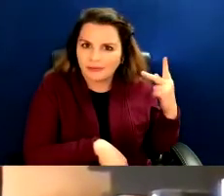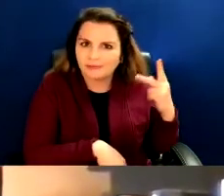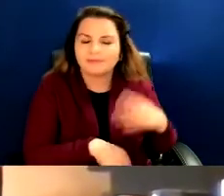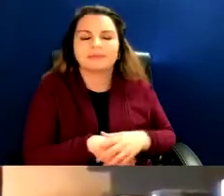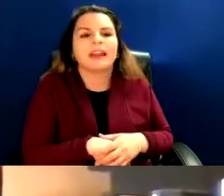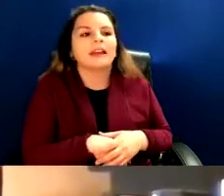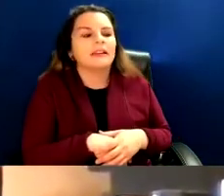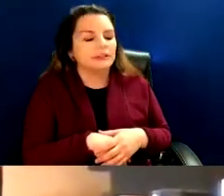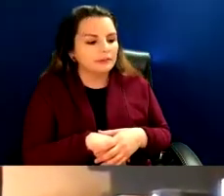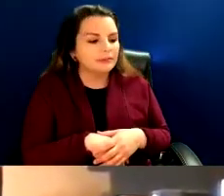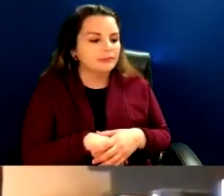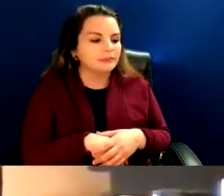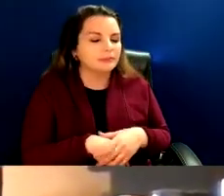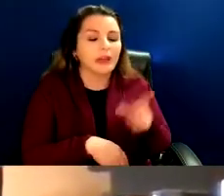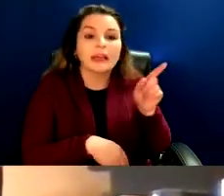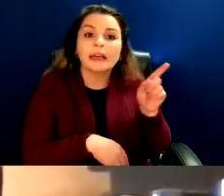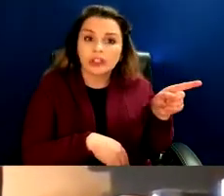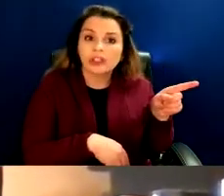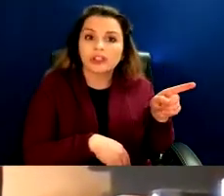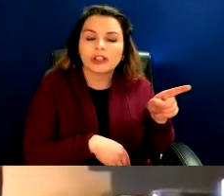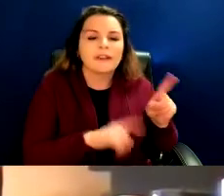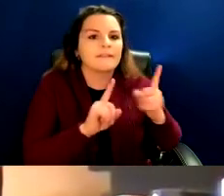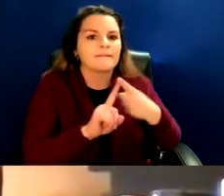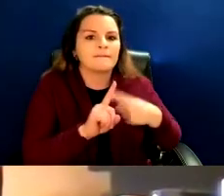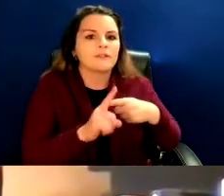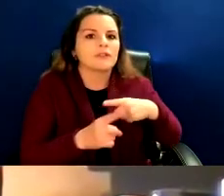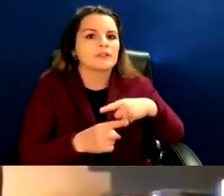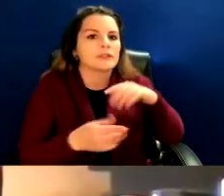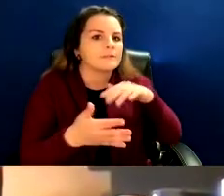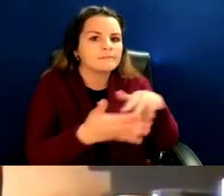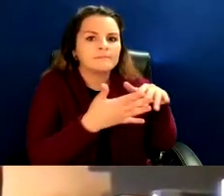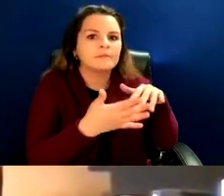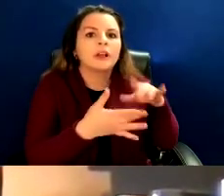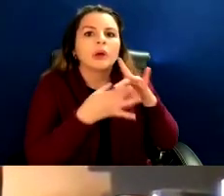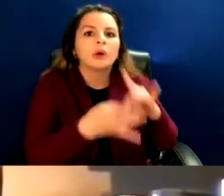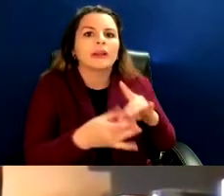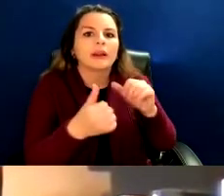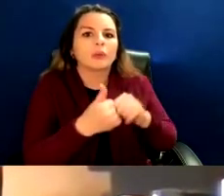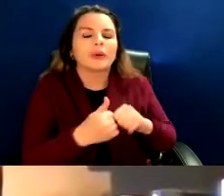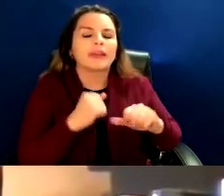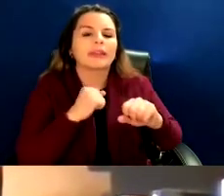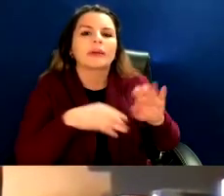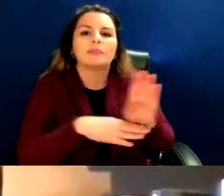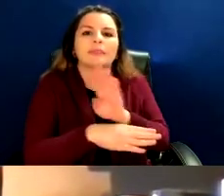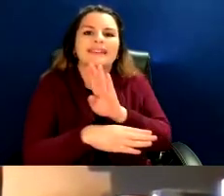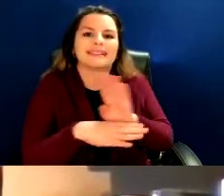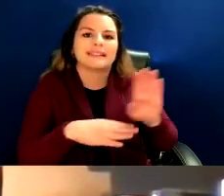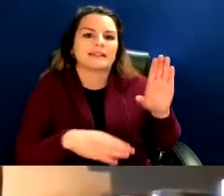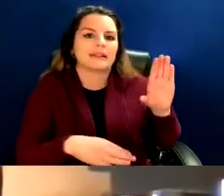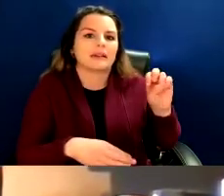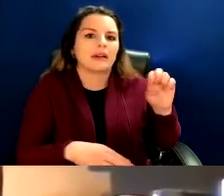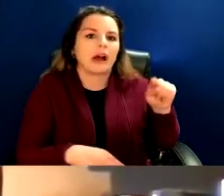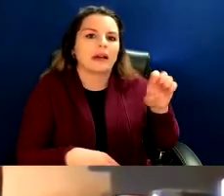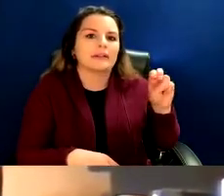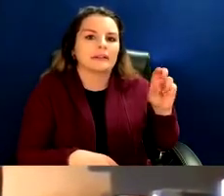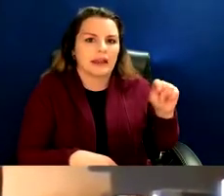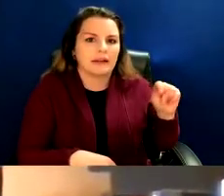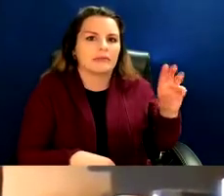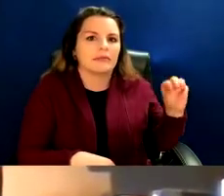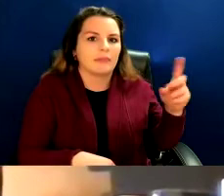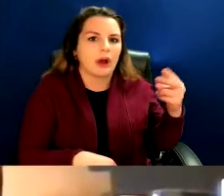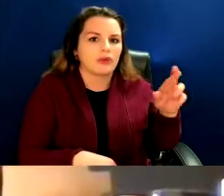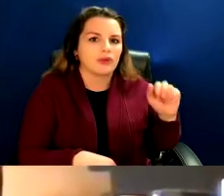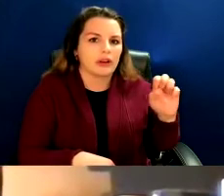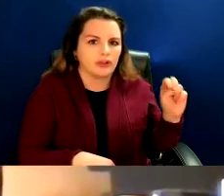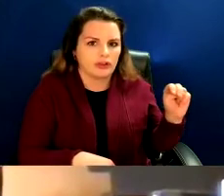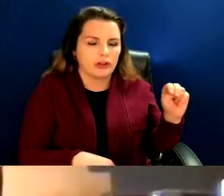When she was, you know, she did the first academic study on commercial content moderation. And at the time that I was trying to